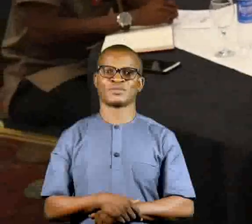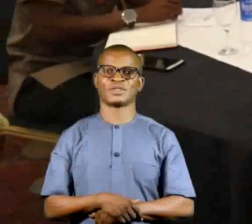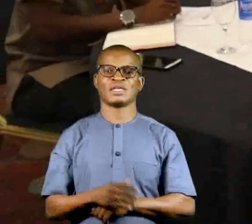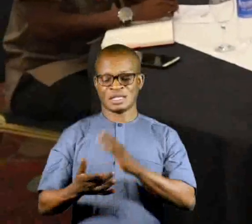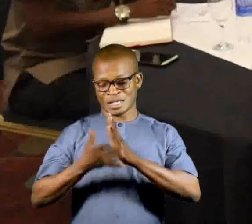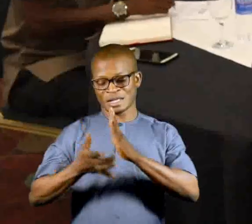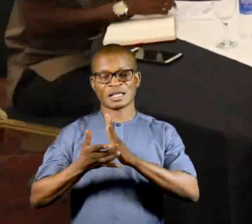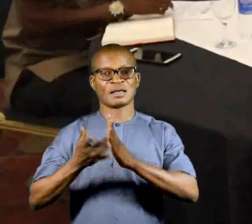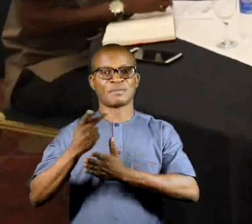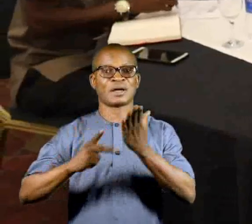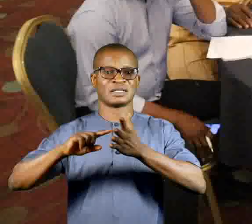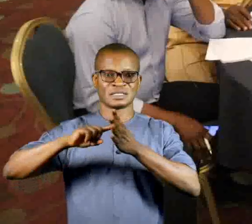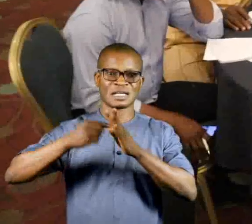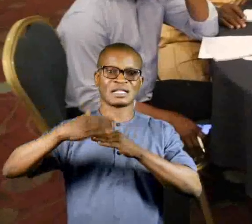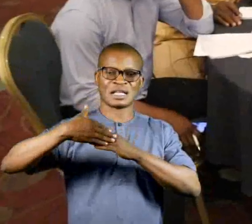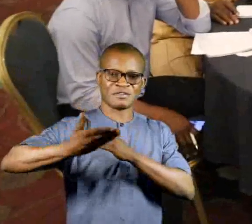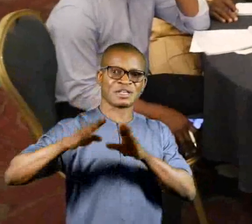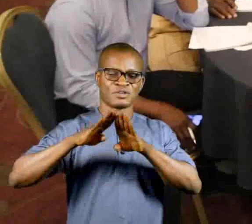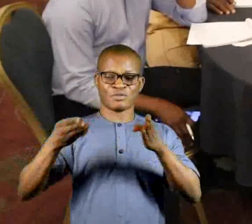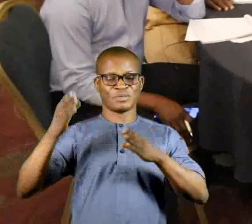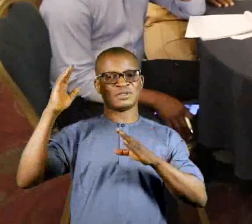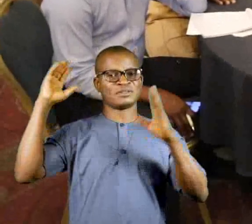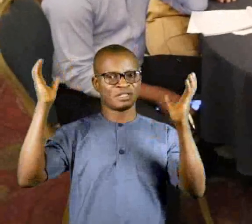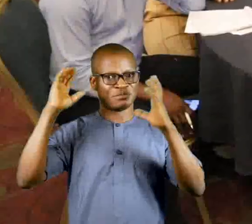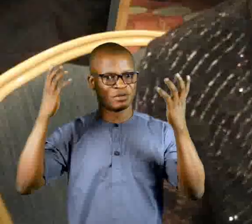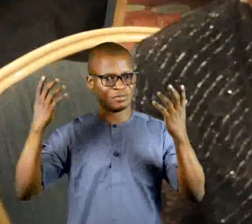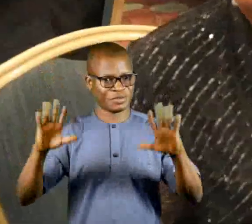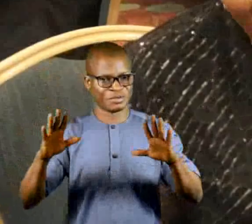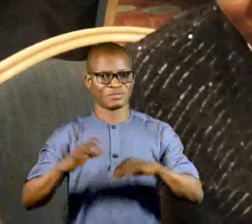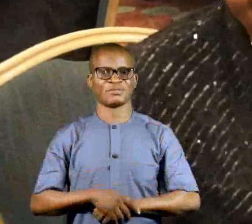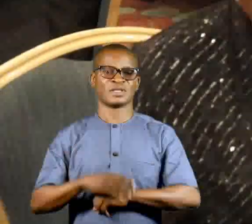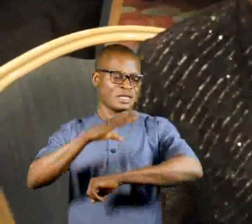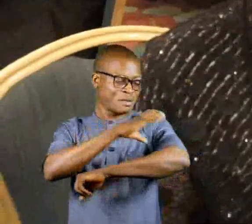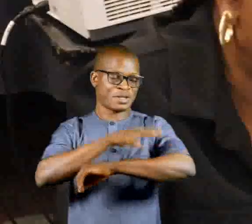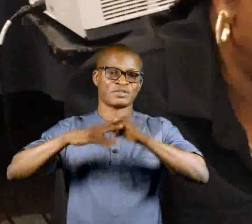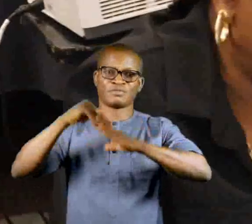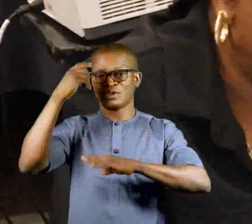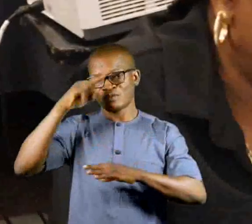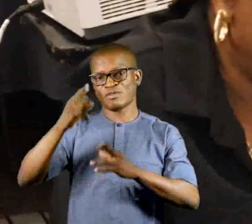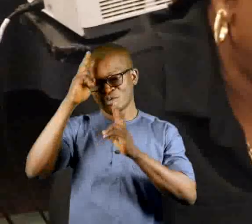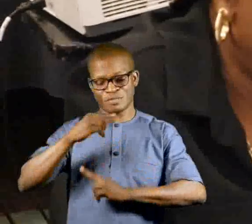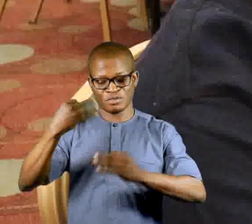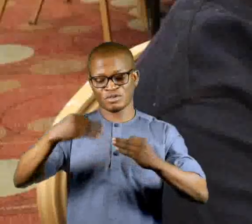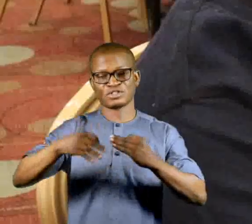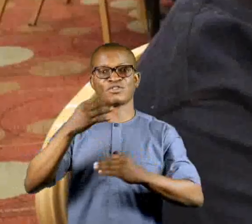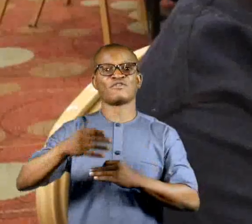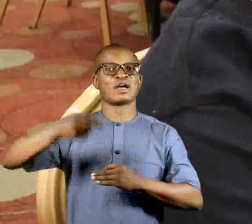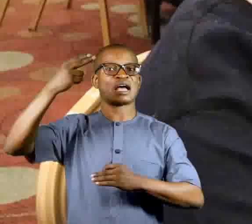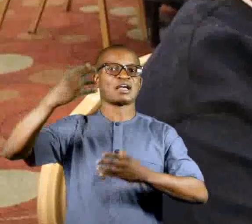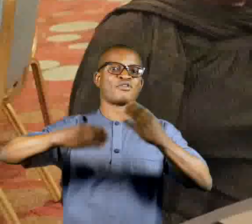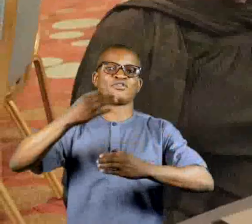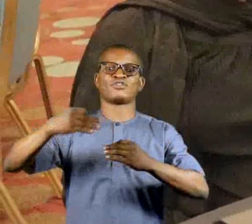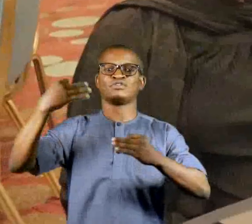and technical sessions began after the opening ceremony. The capacity building for honorable judges of the High Court of